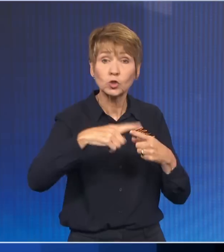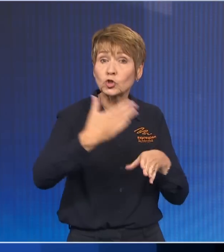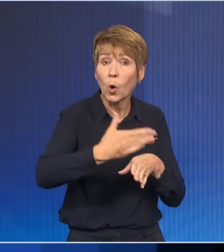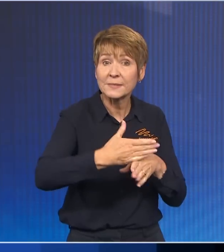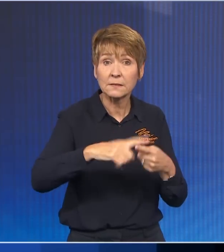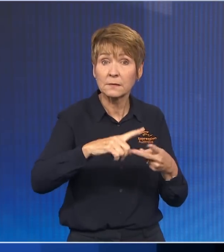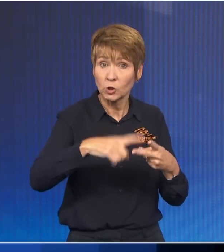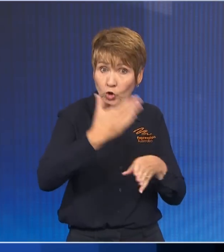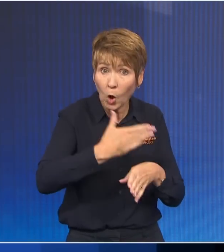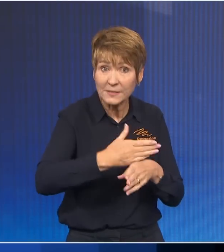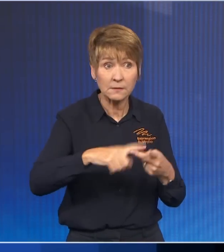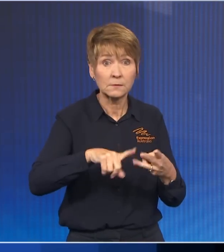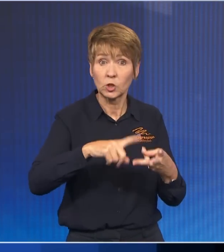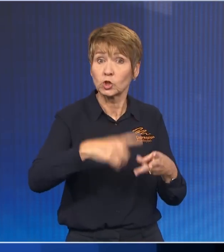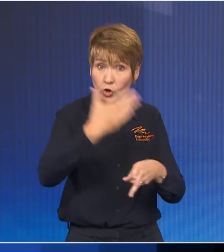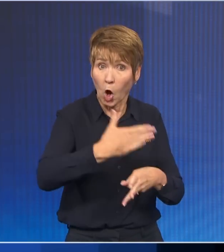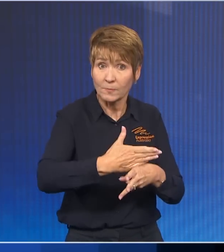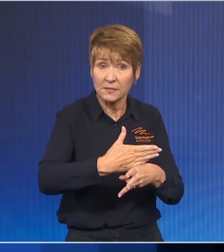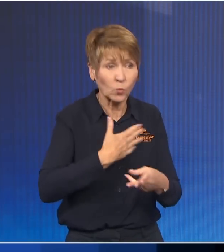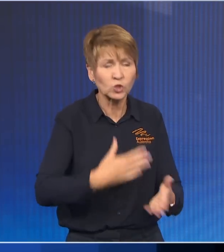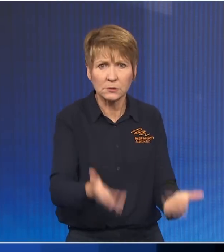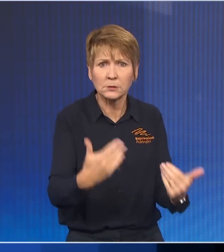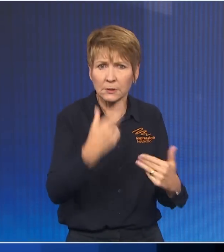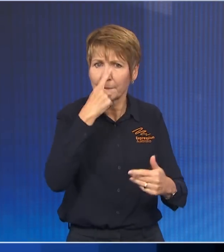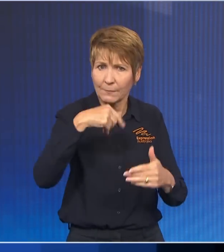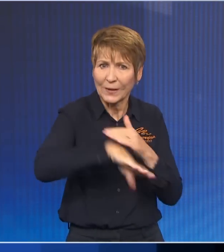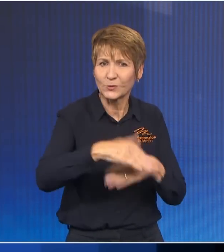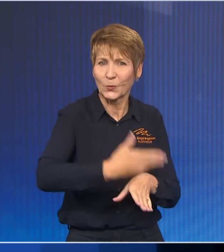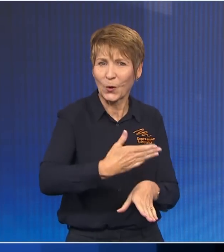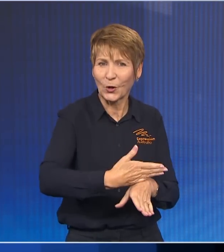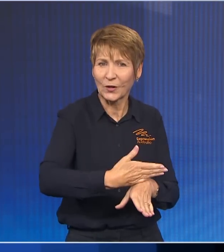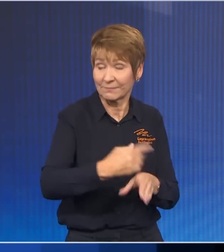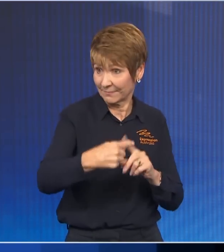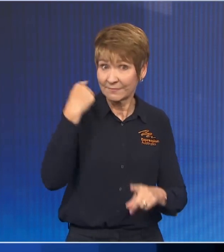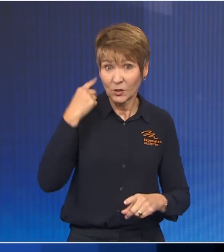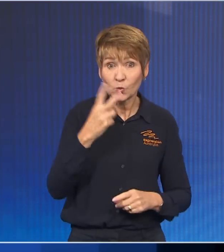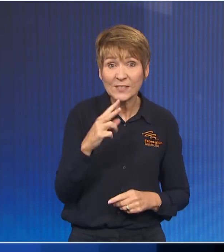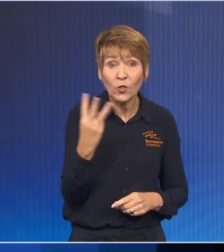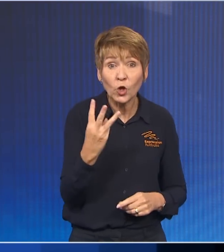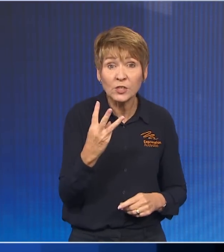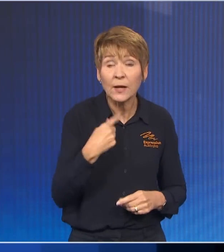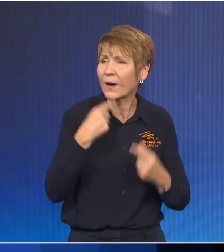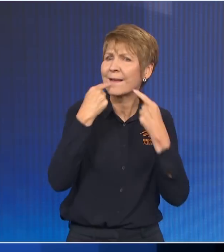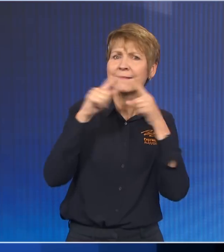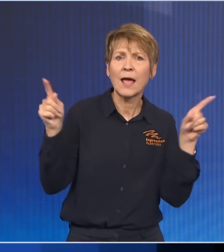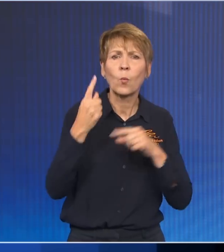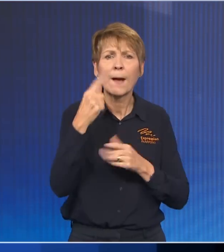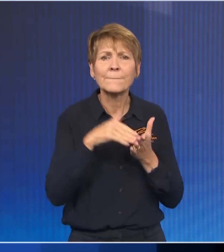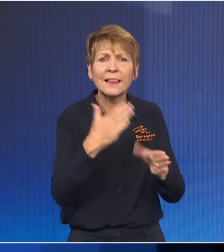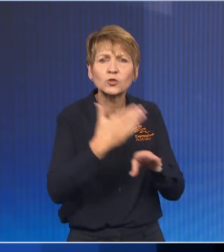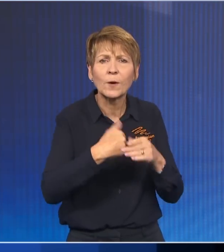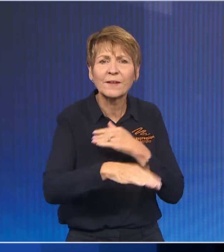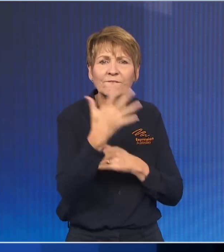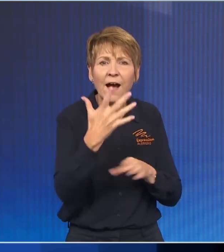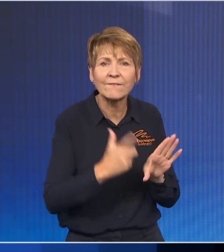jobs, and more jobs. In fact, if you recall, in 2013, we said we'd create a million jobs in five years, and we